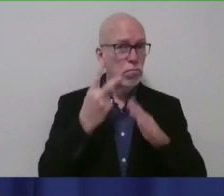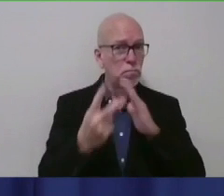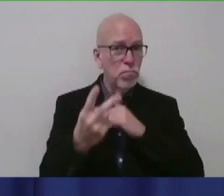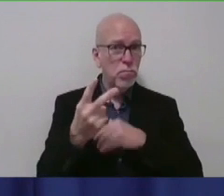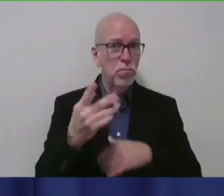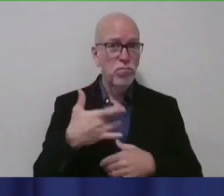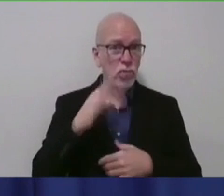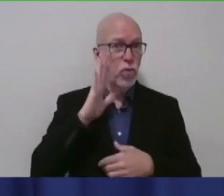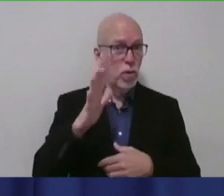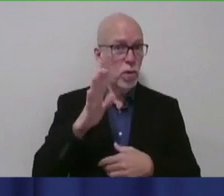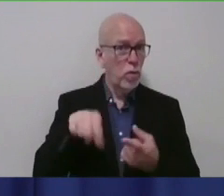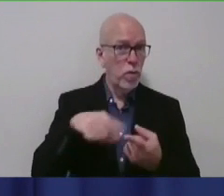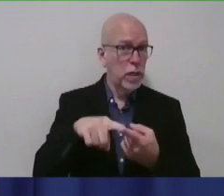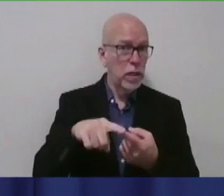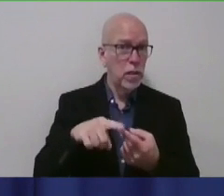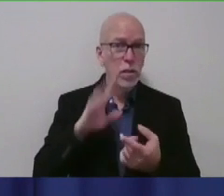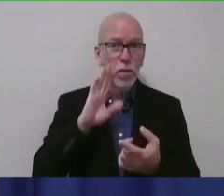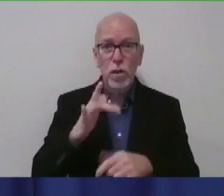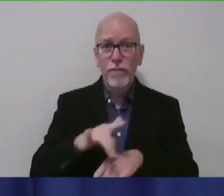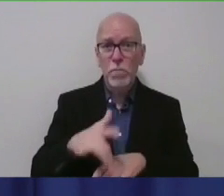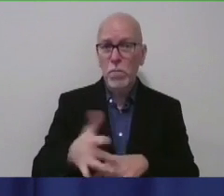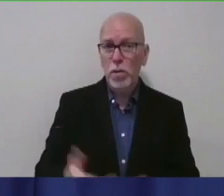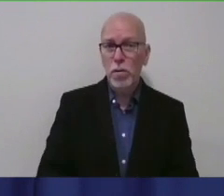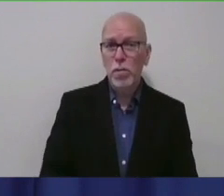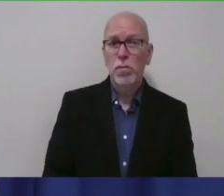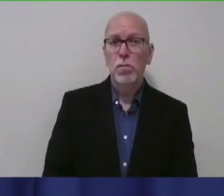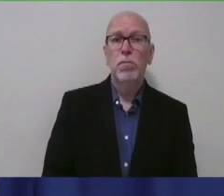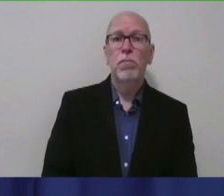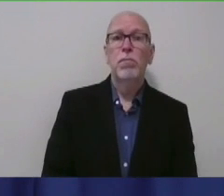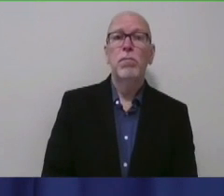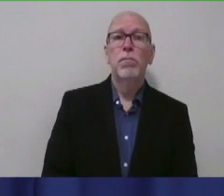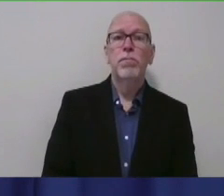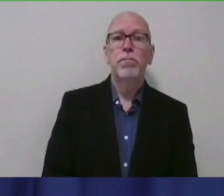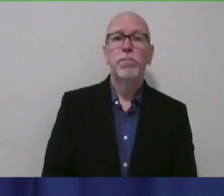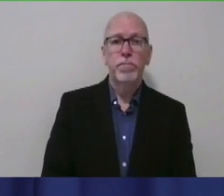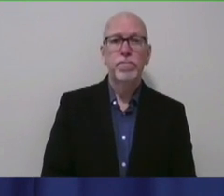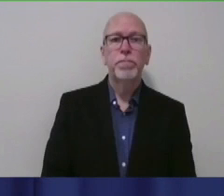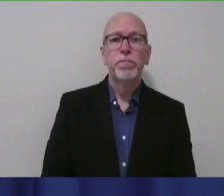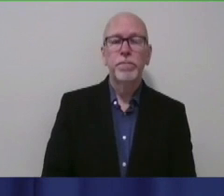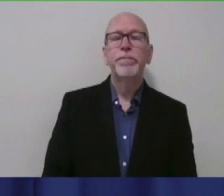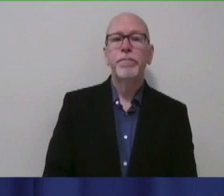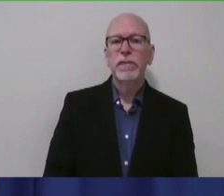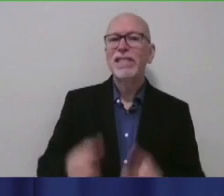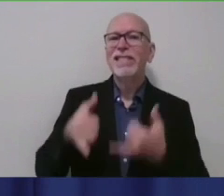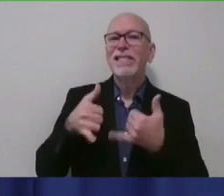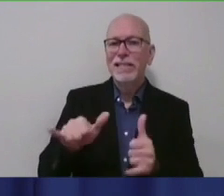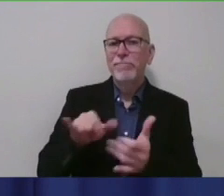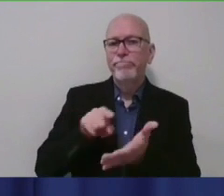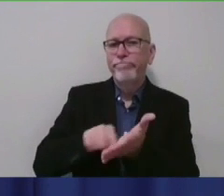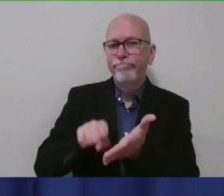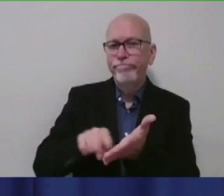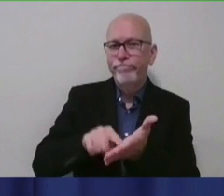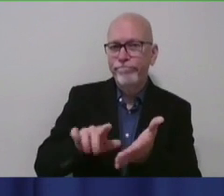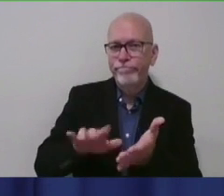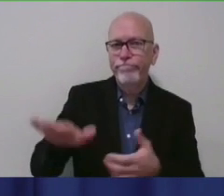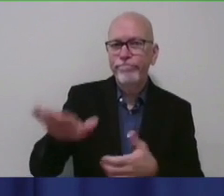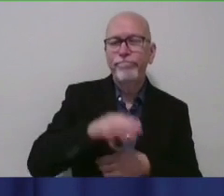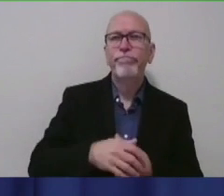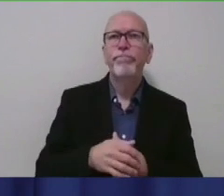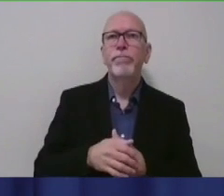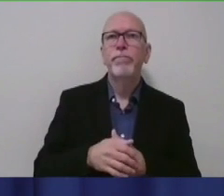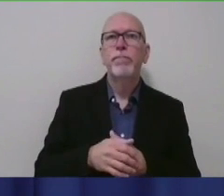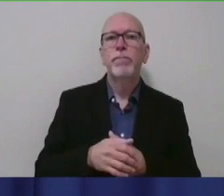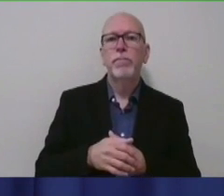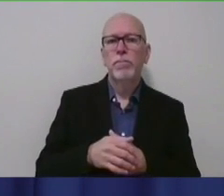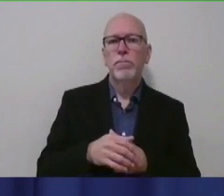that will be available? So studies are still ongoing right now. Specifically with